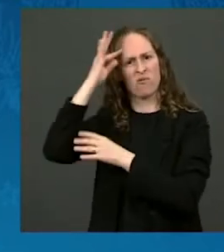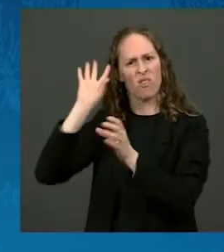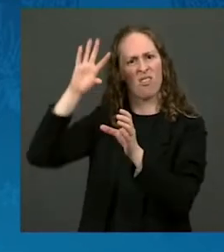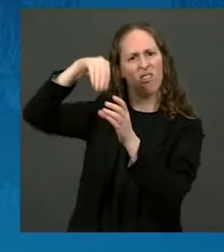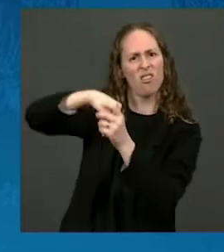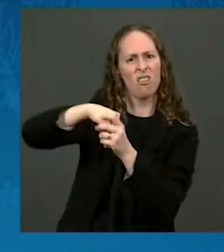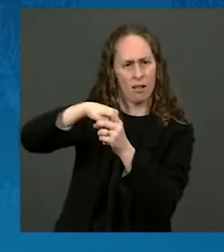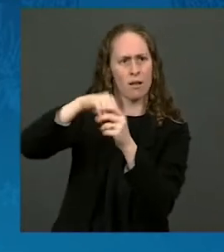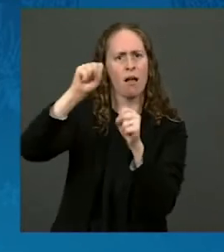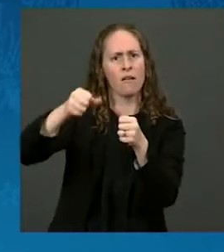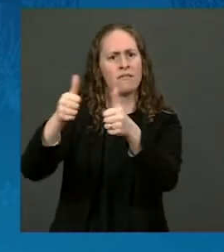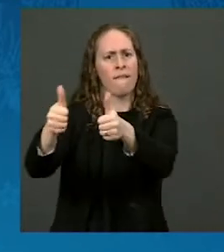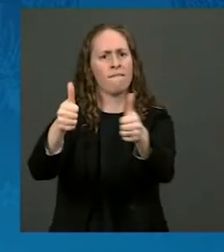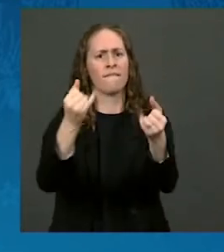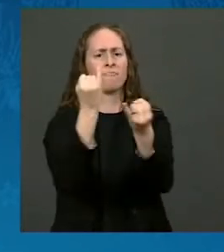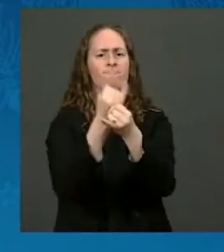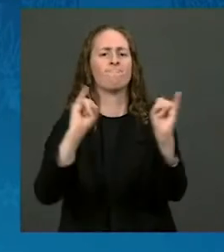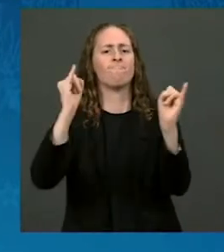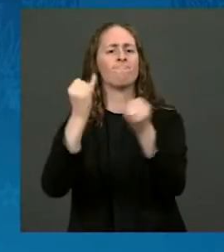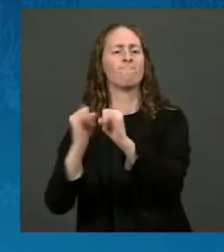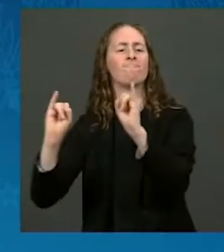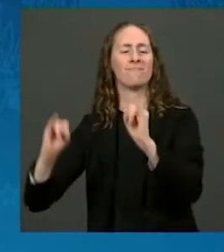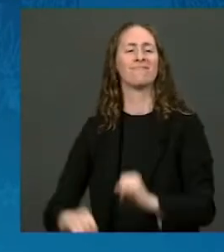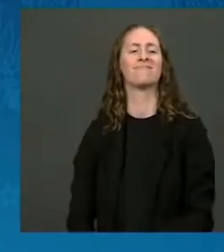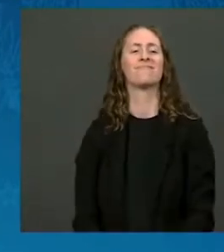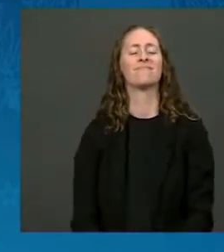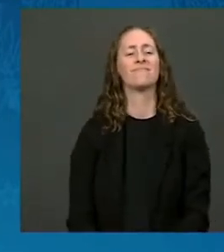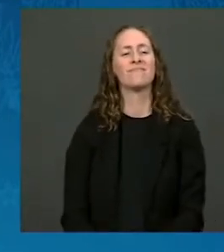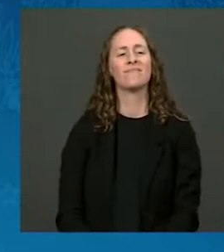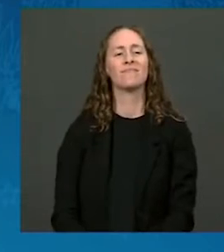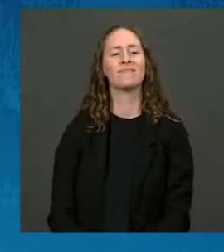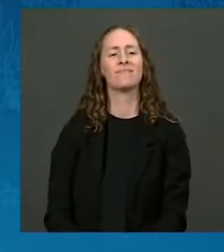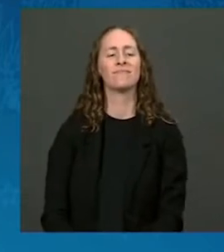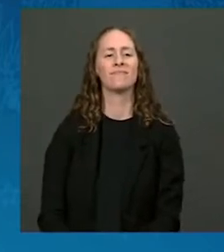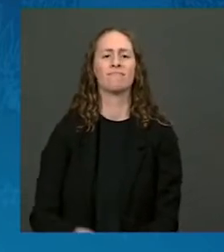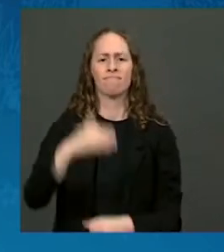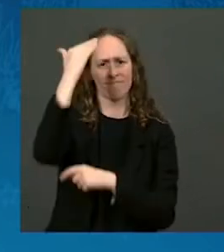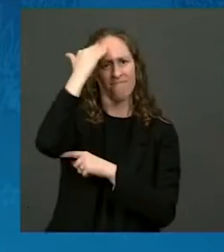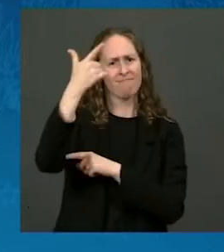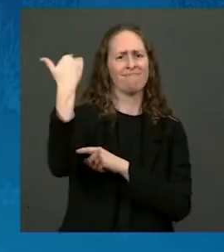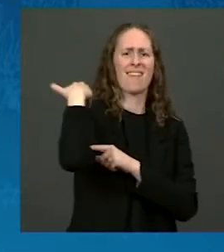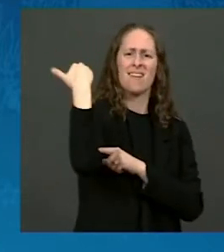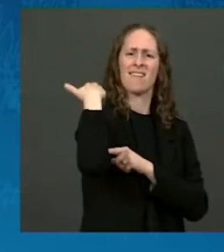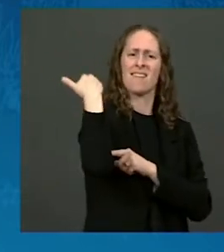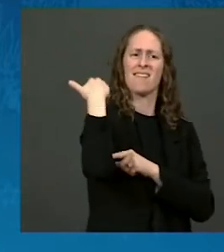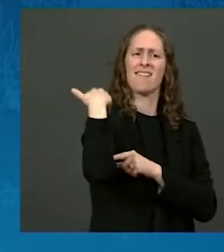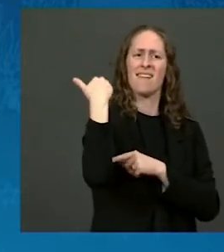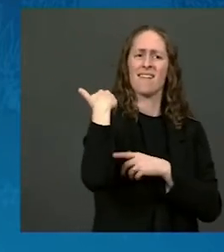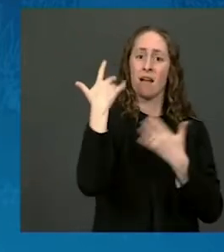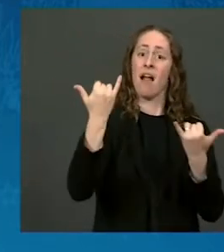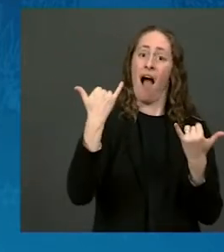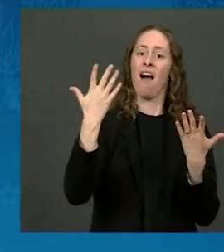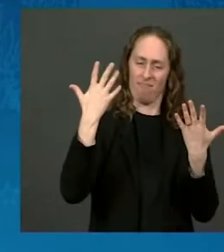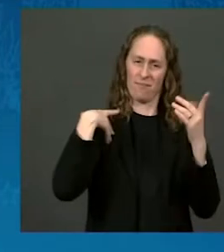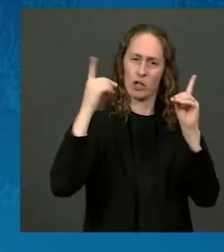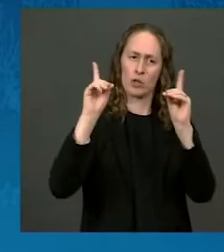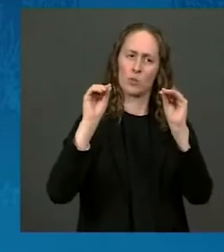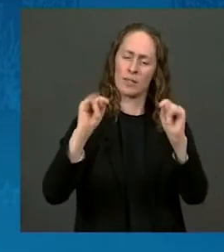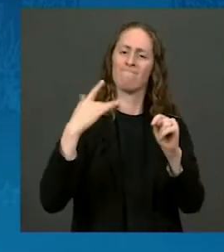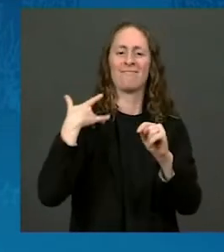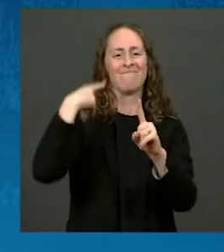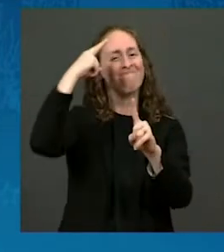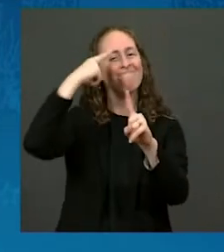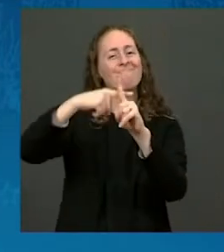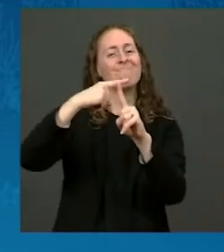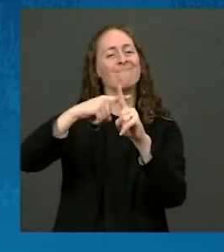action that many of you have asked for, and I am optimistic that together, we will be able to renegotiate this